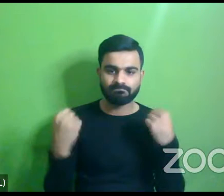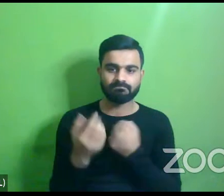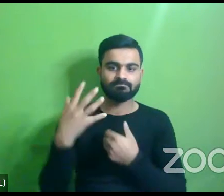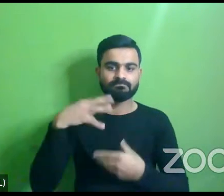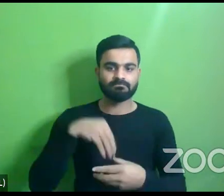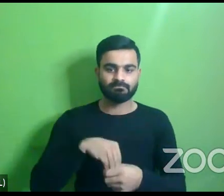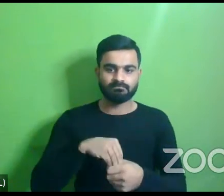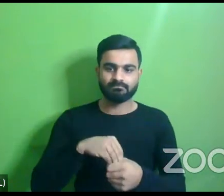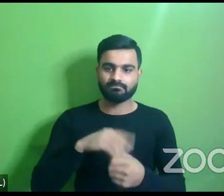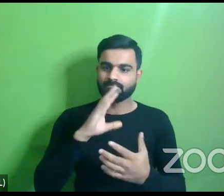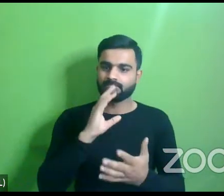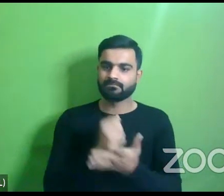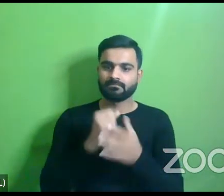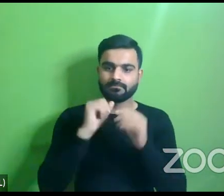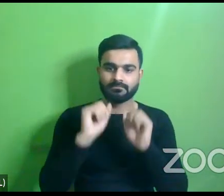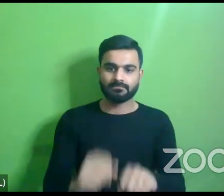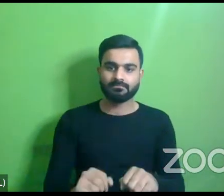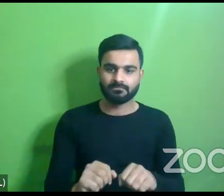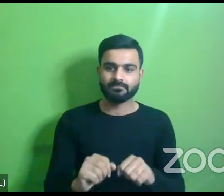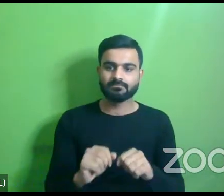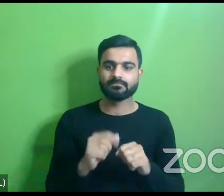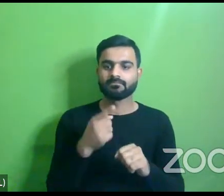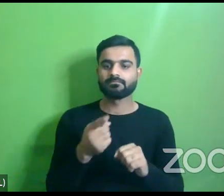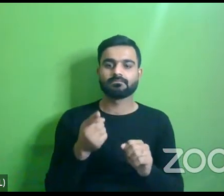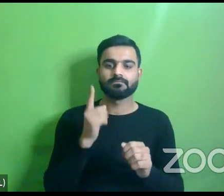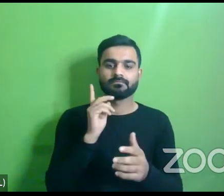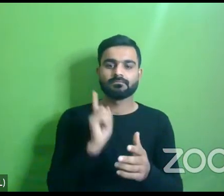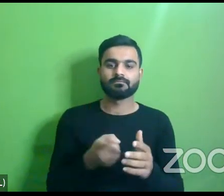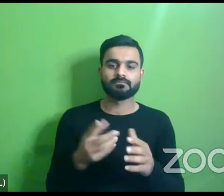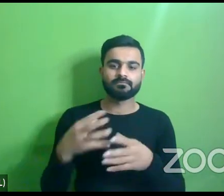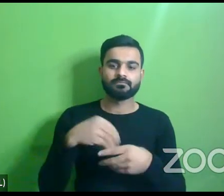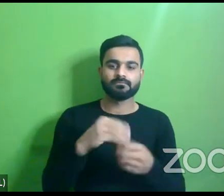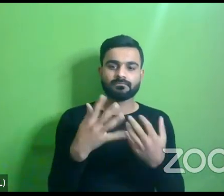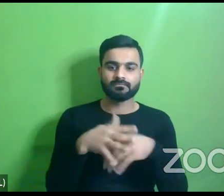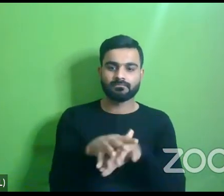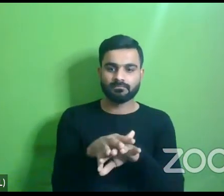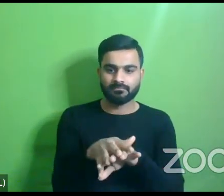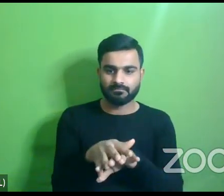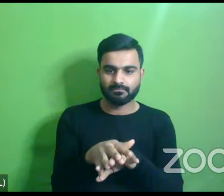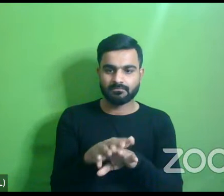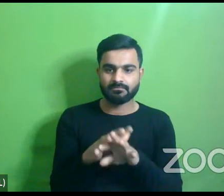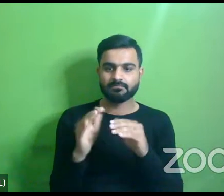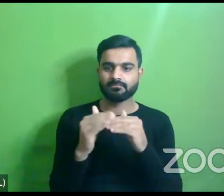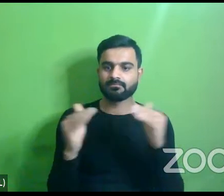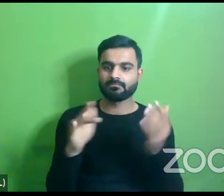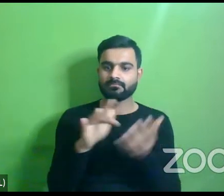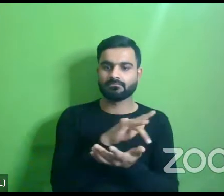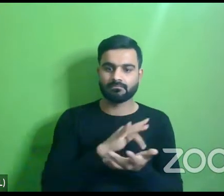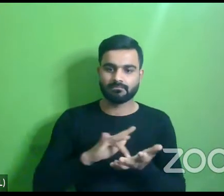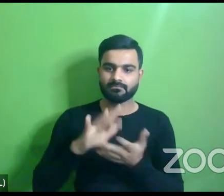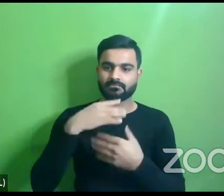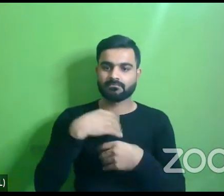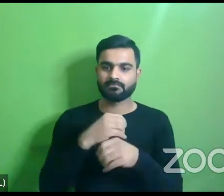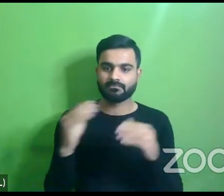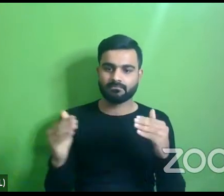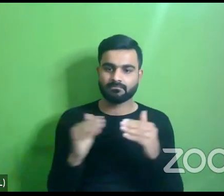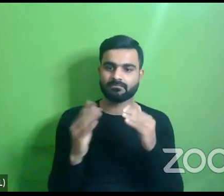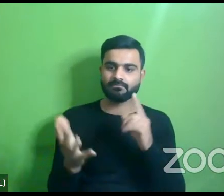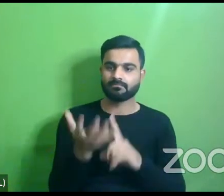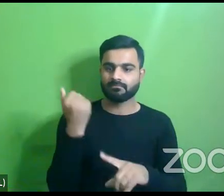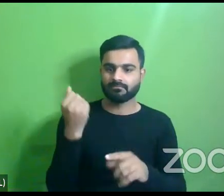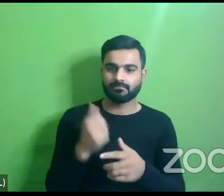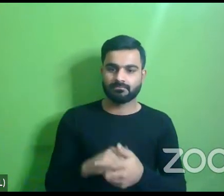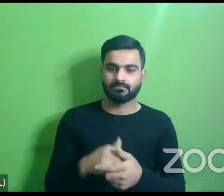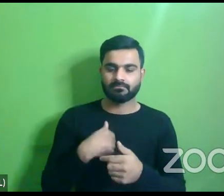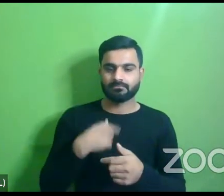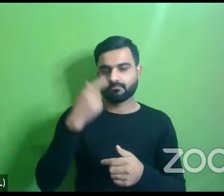to ensure that uh you know the mandate for inclusion or you know uh inclusive spaces is met so um i